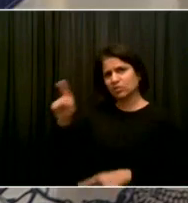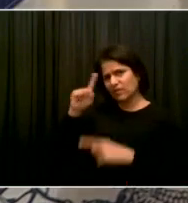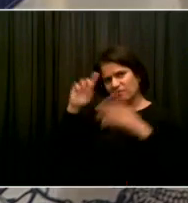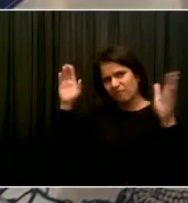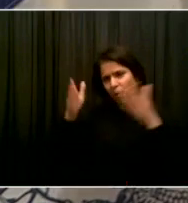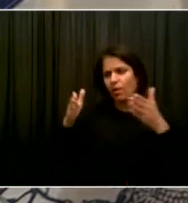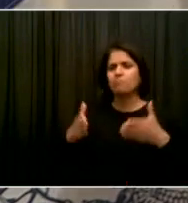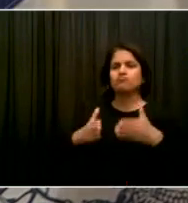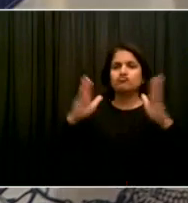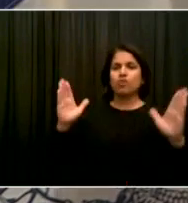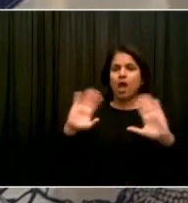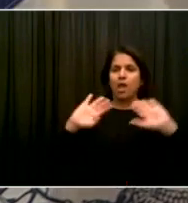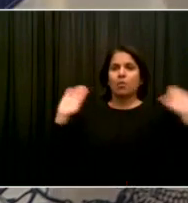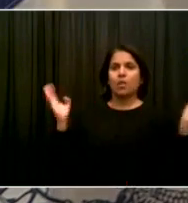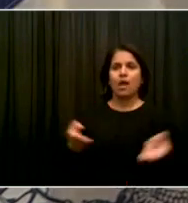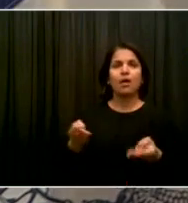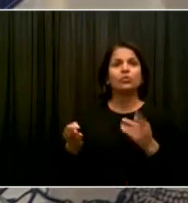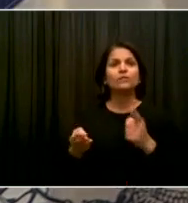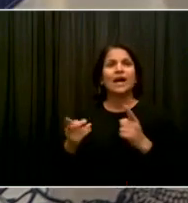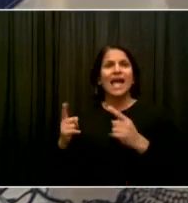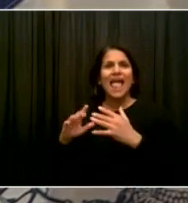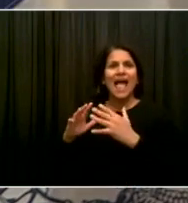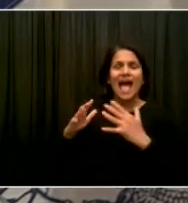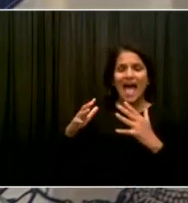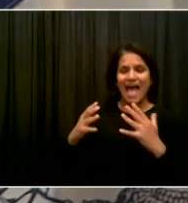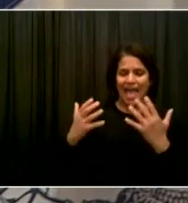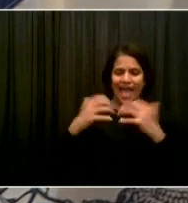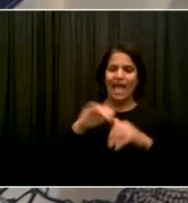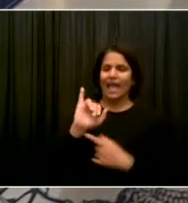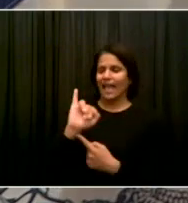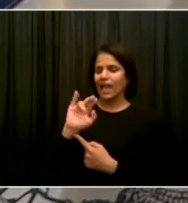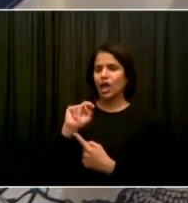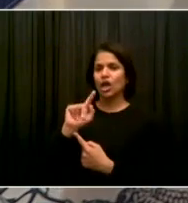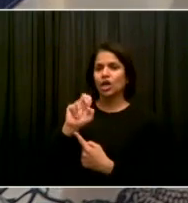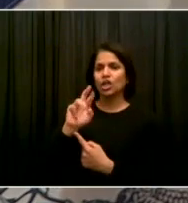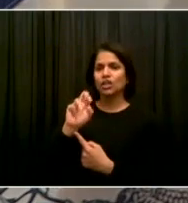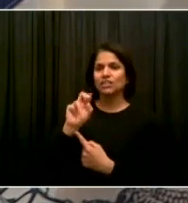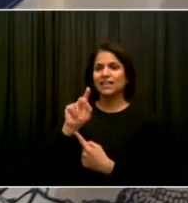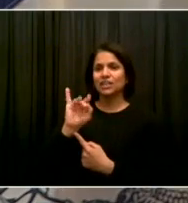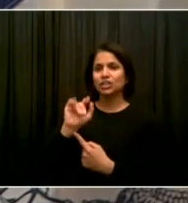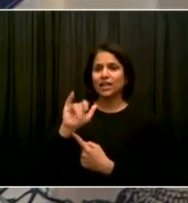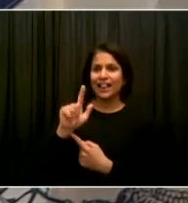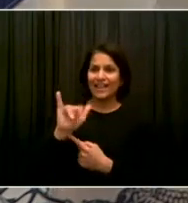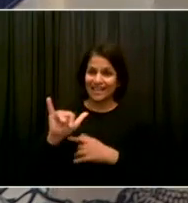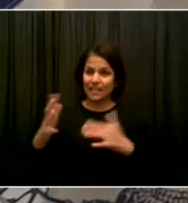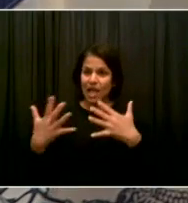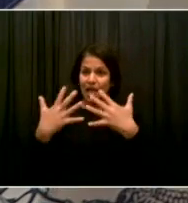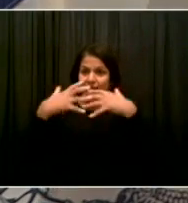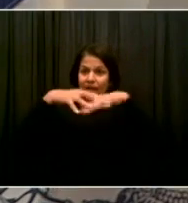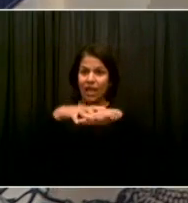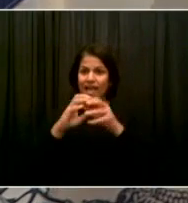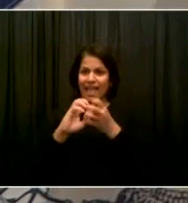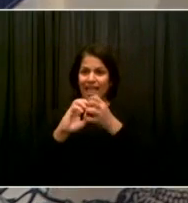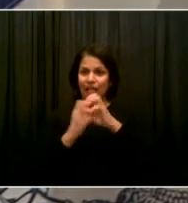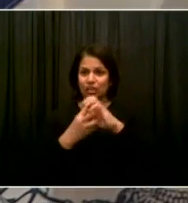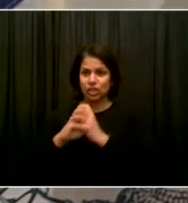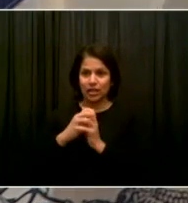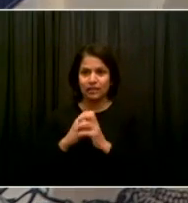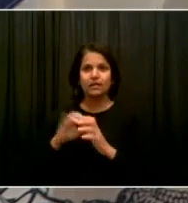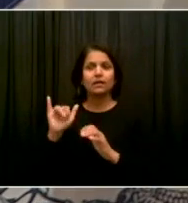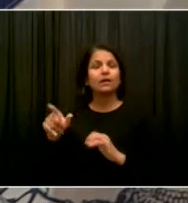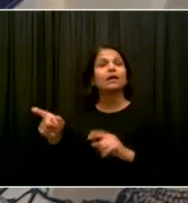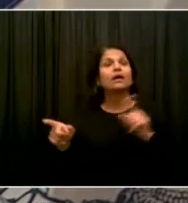intersectionality. She now always focused on the challenges of race and class as well and talked about how we bring together